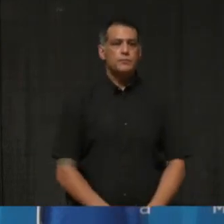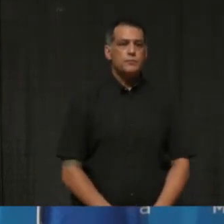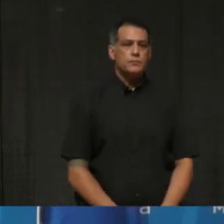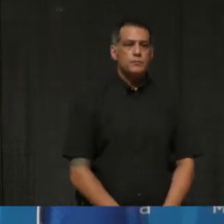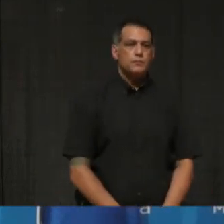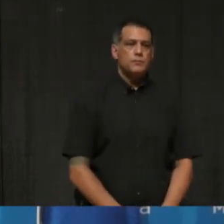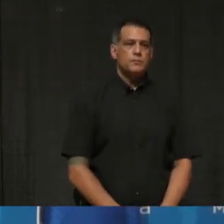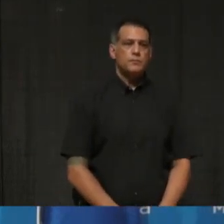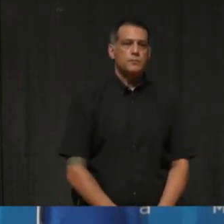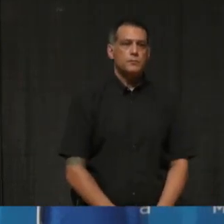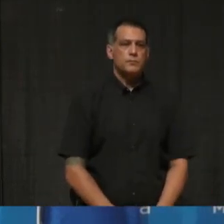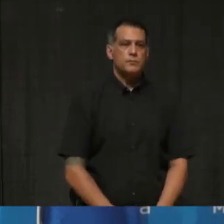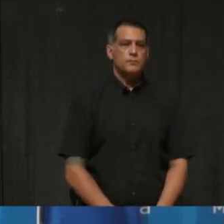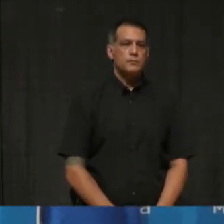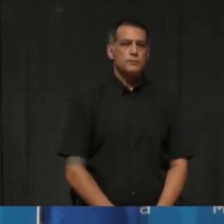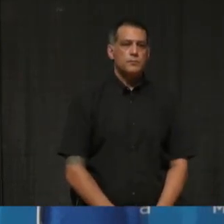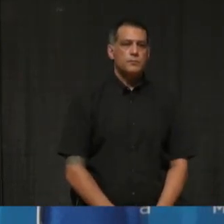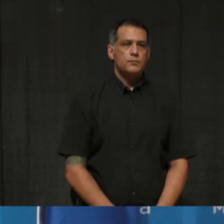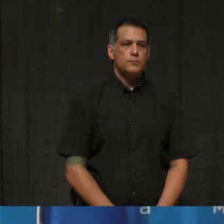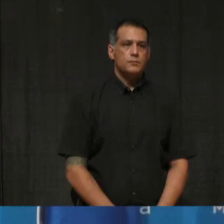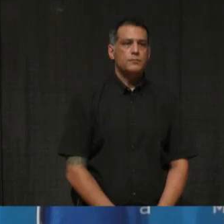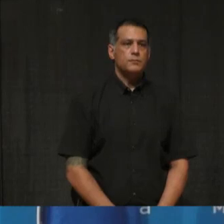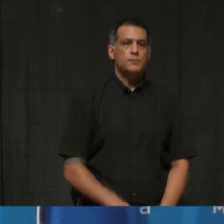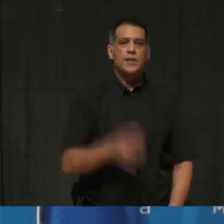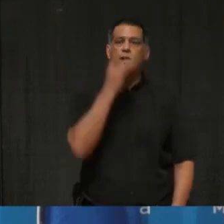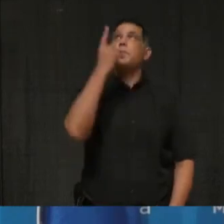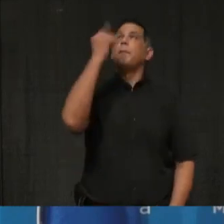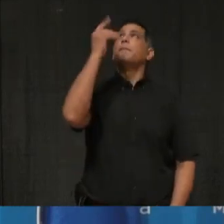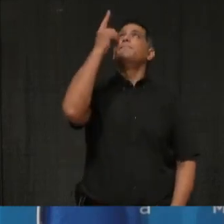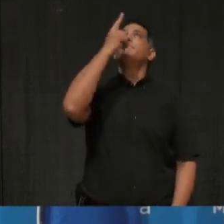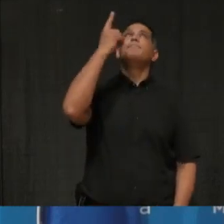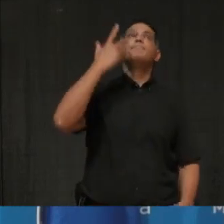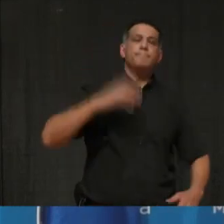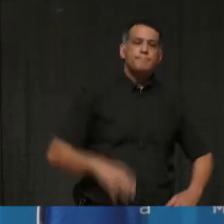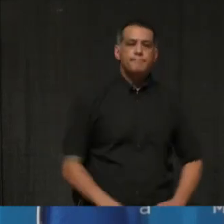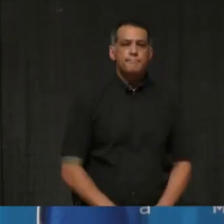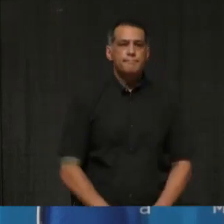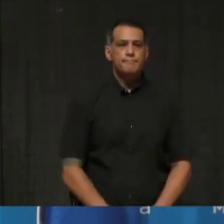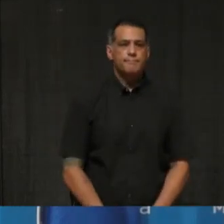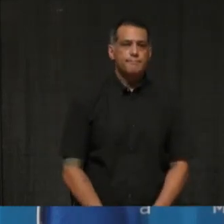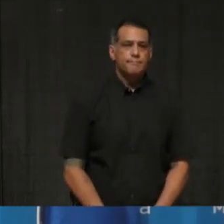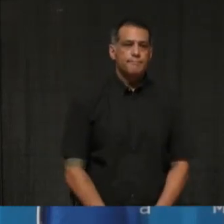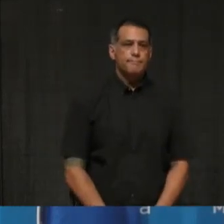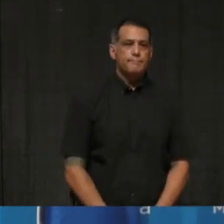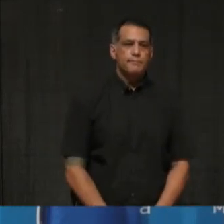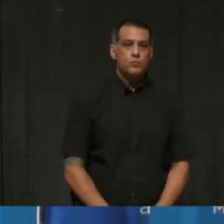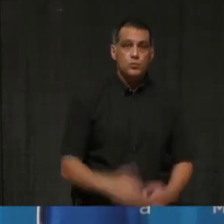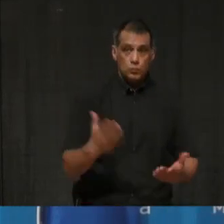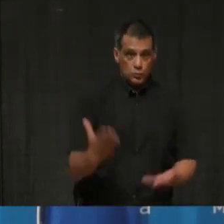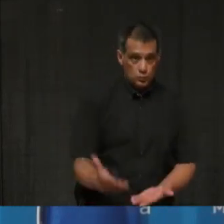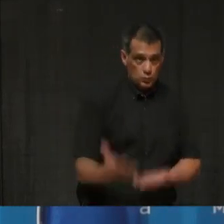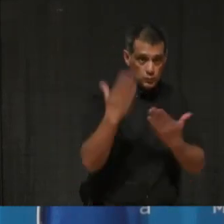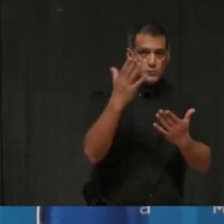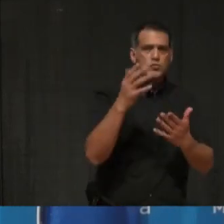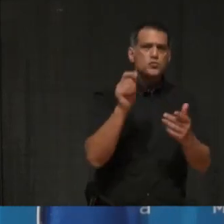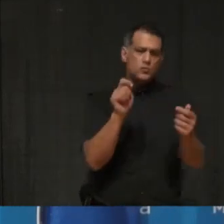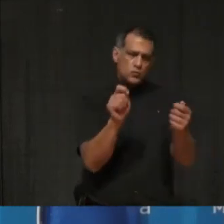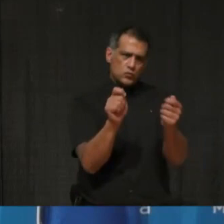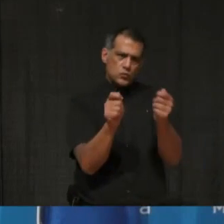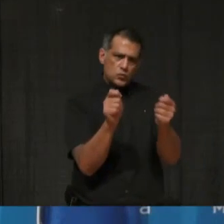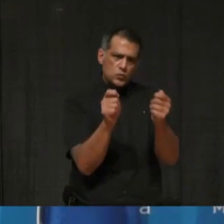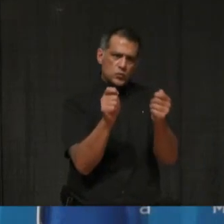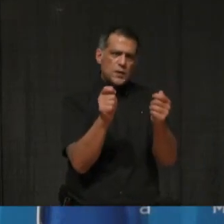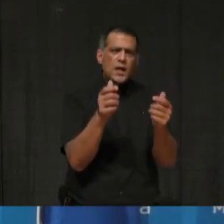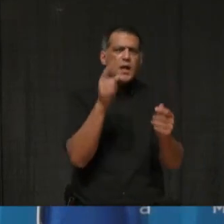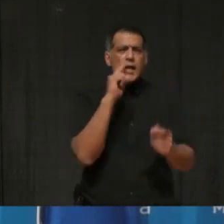are we okay? We're okay. So, uh, so the, the sort of the motion itself was tempered a little bit to ask for primarily